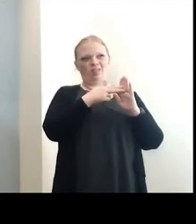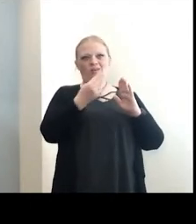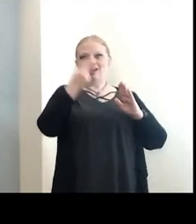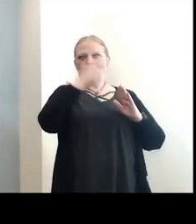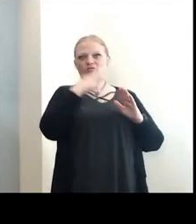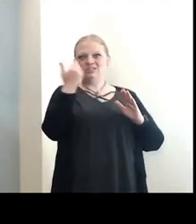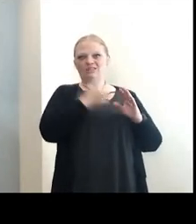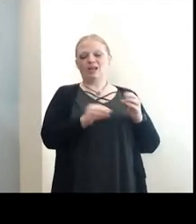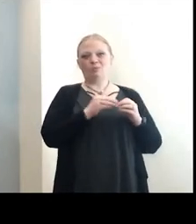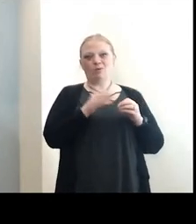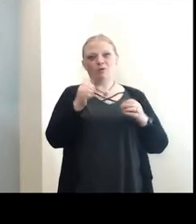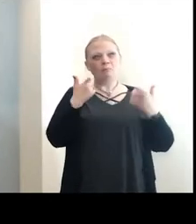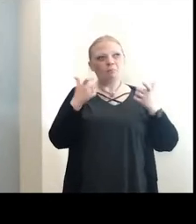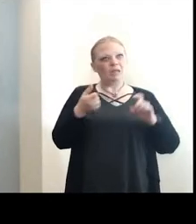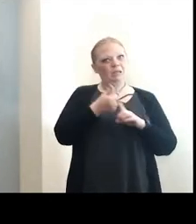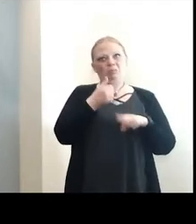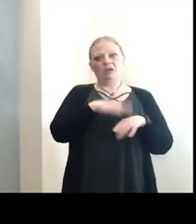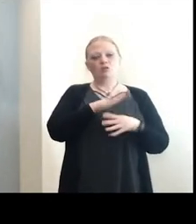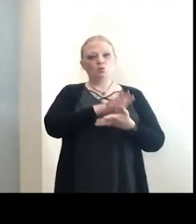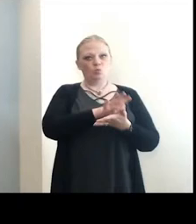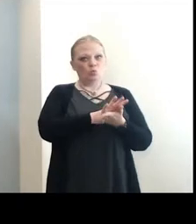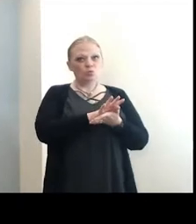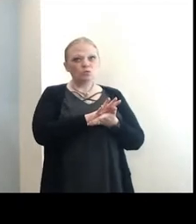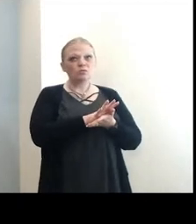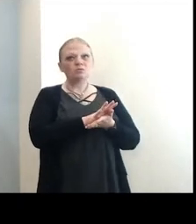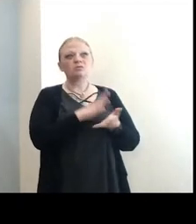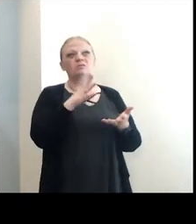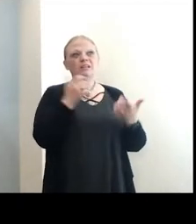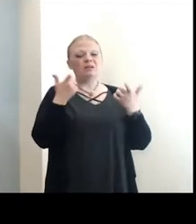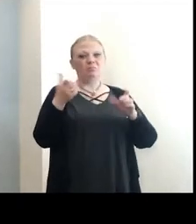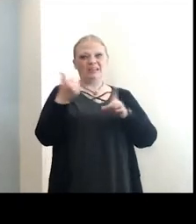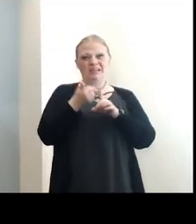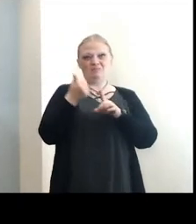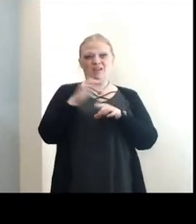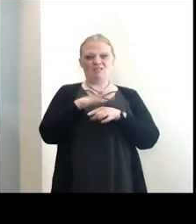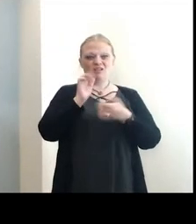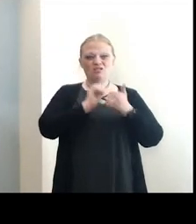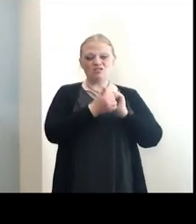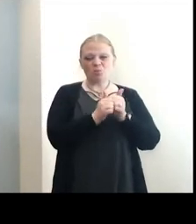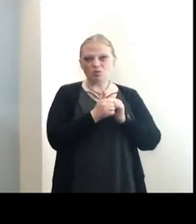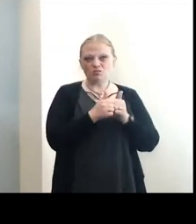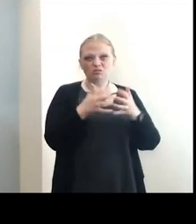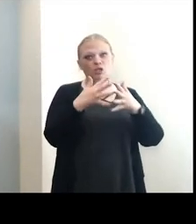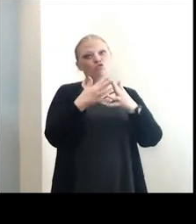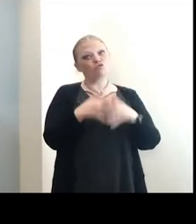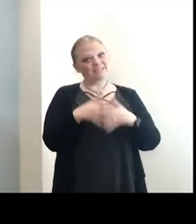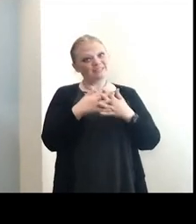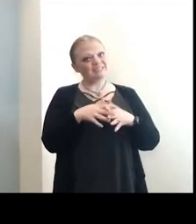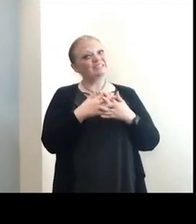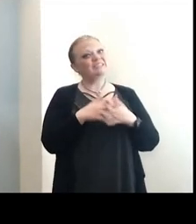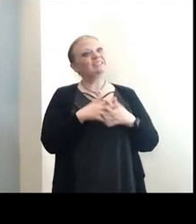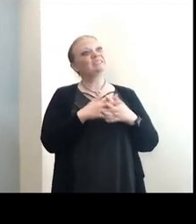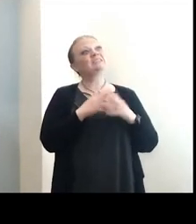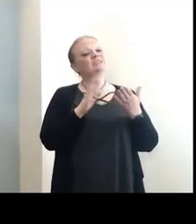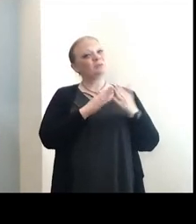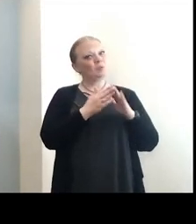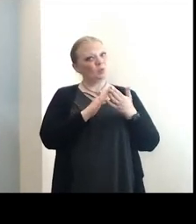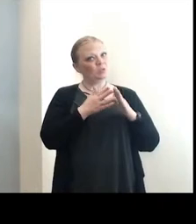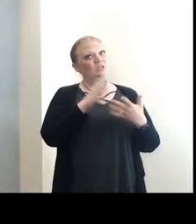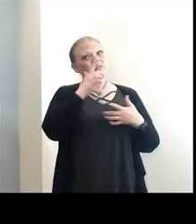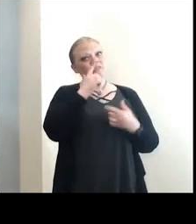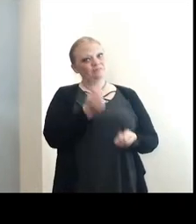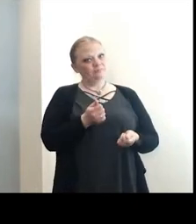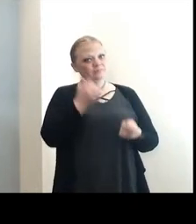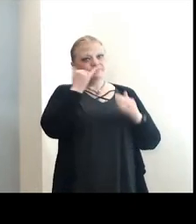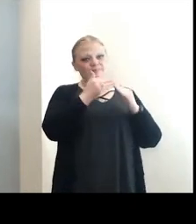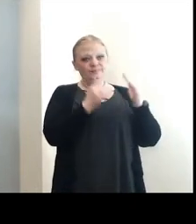which has a huge impact on schools. It certainly has a huge impact on school sports. We know the wrestling community is very interested. If we fell